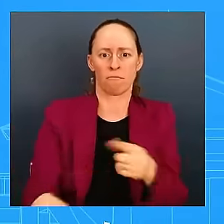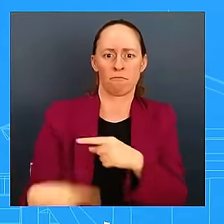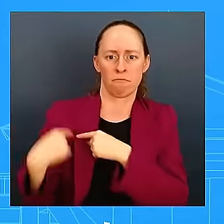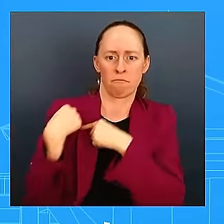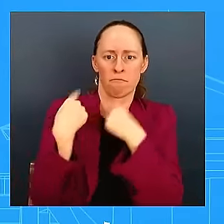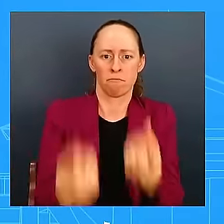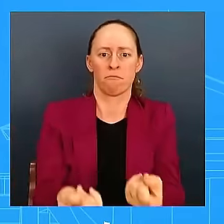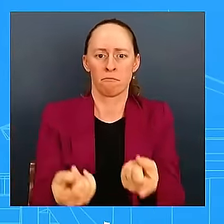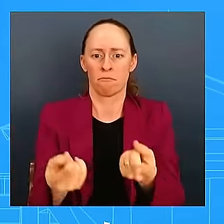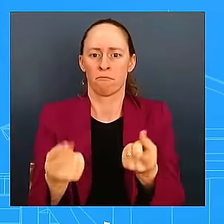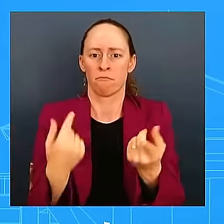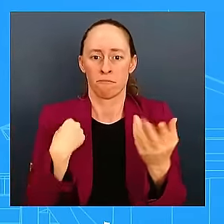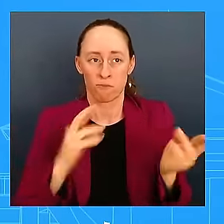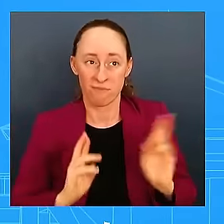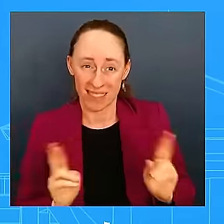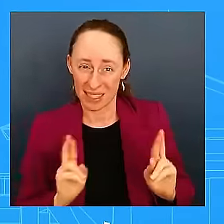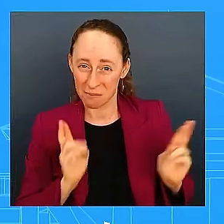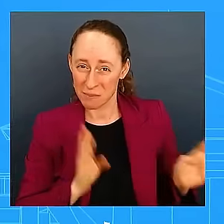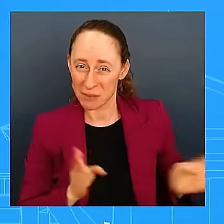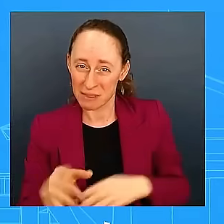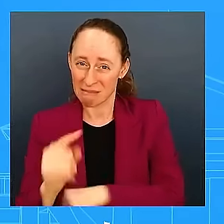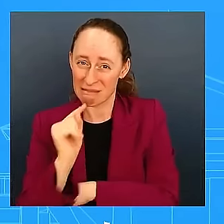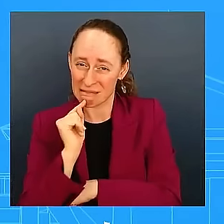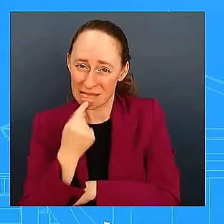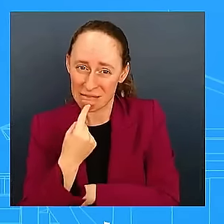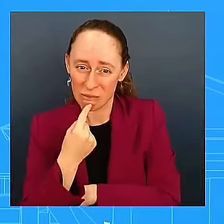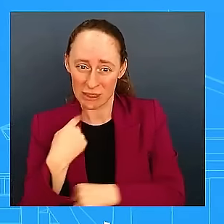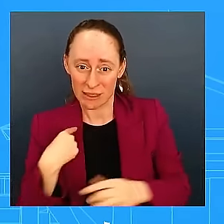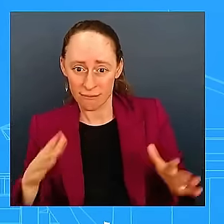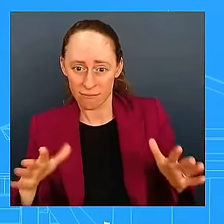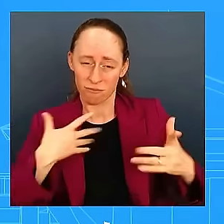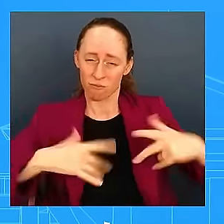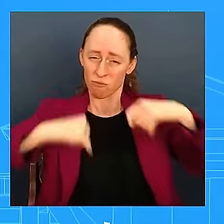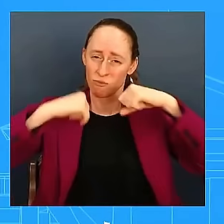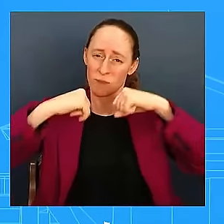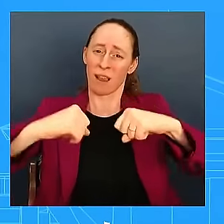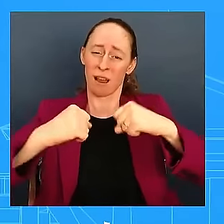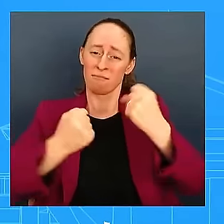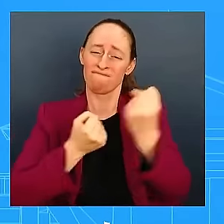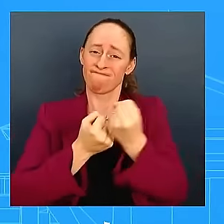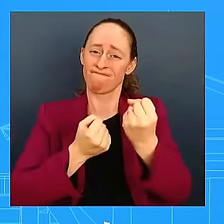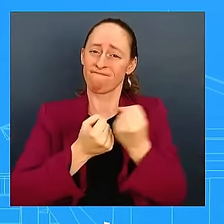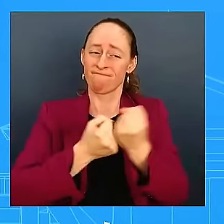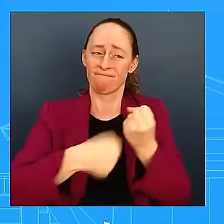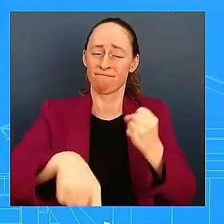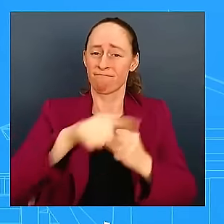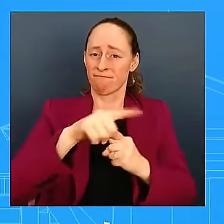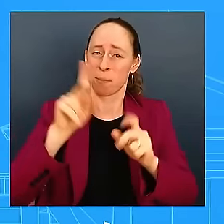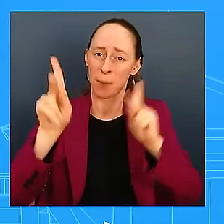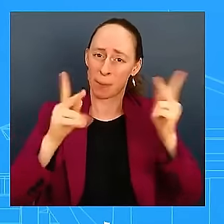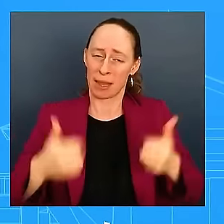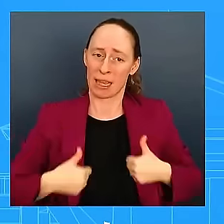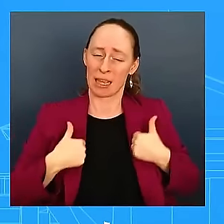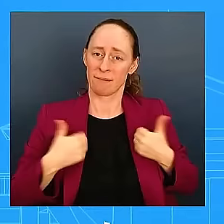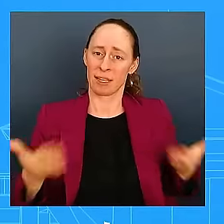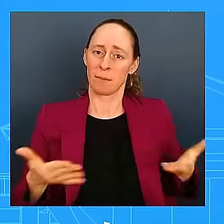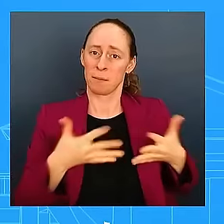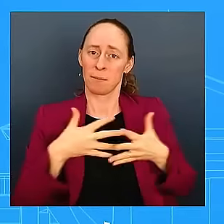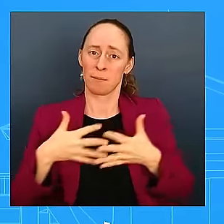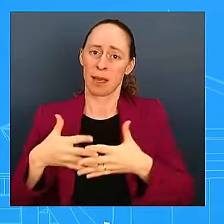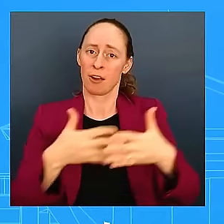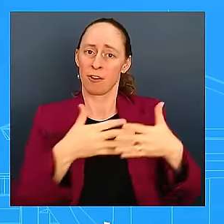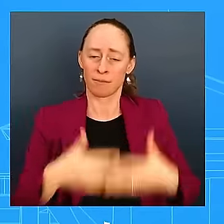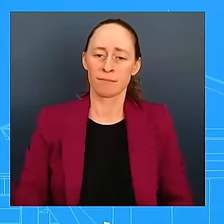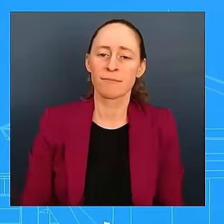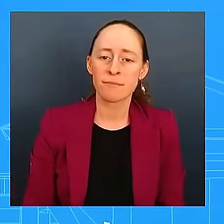for what is to come over the next several days. I just want everybody to know that the Biden-Harris administration, we are ready for this event.